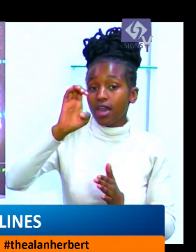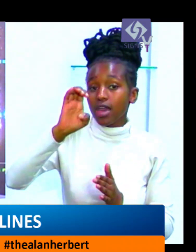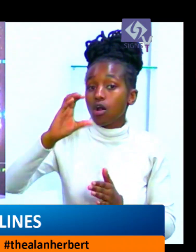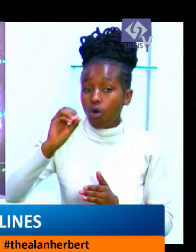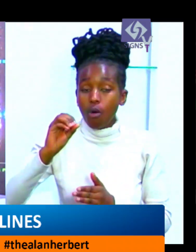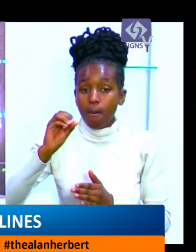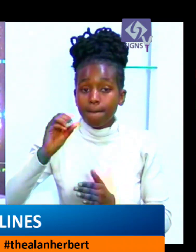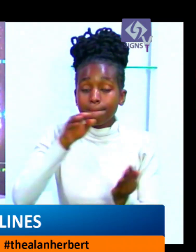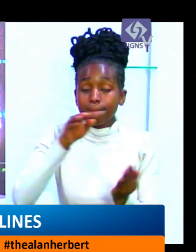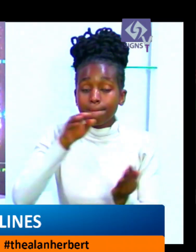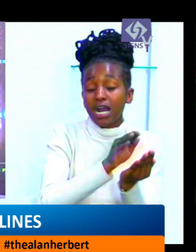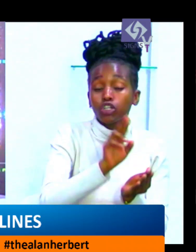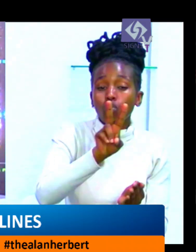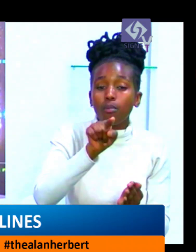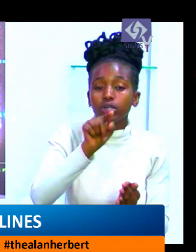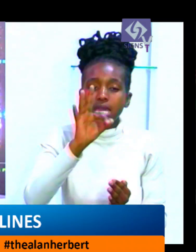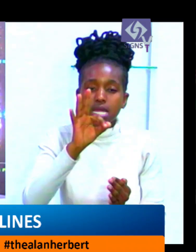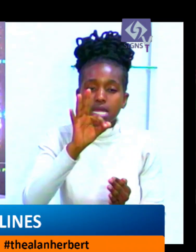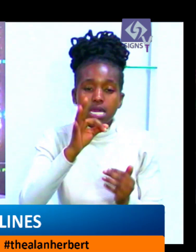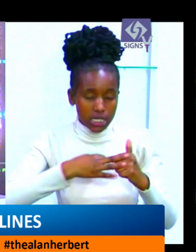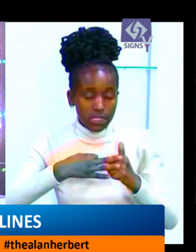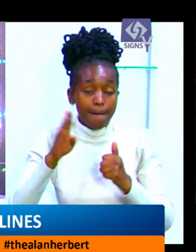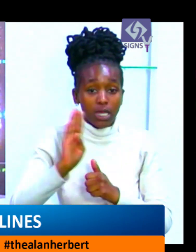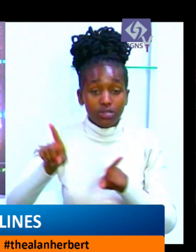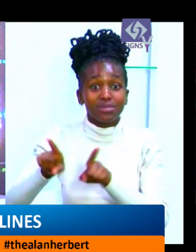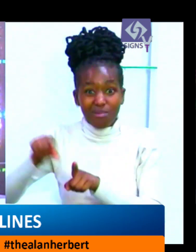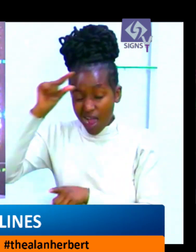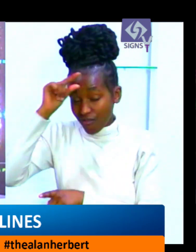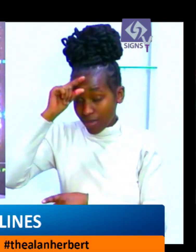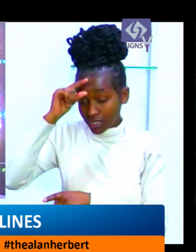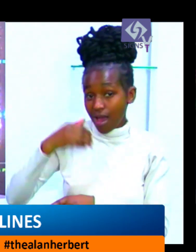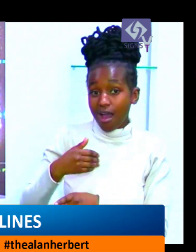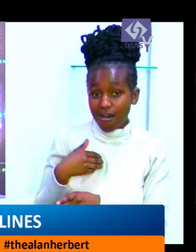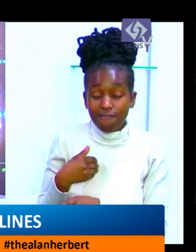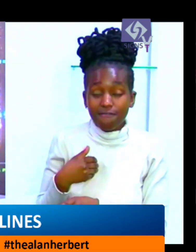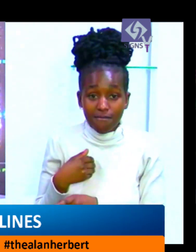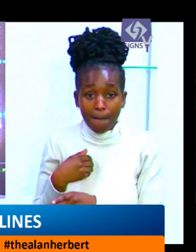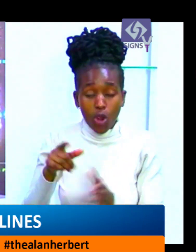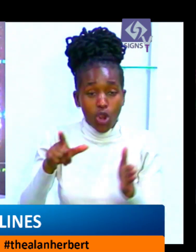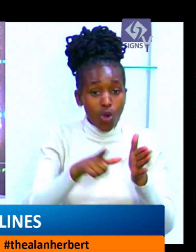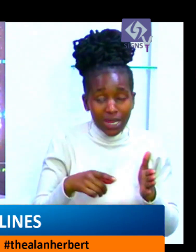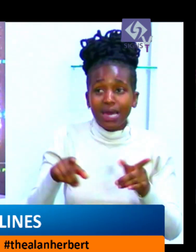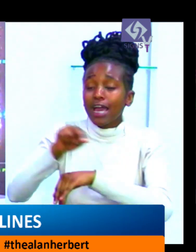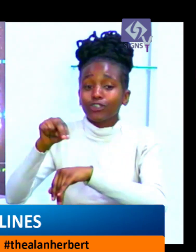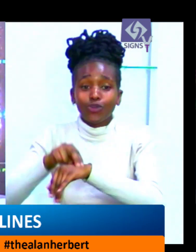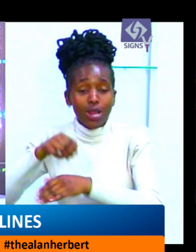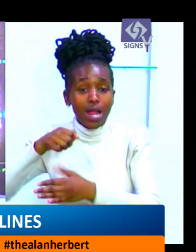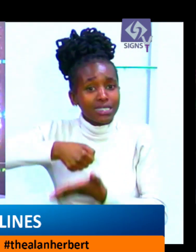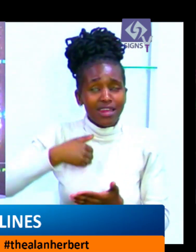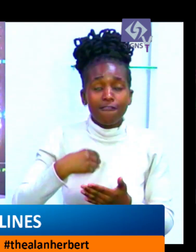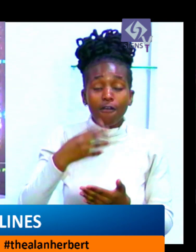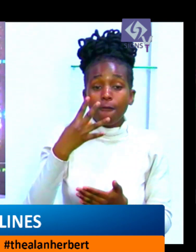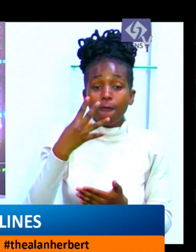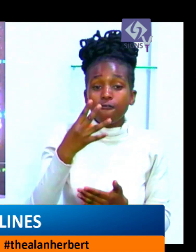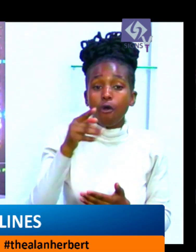affidavit, the former PS said that back then, Mumia's owed a propaku, Kenyan shillings $1.9 billion, secured